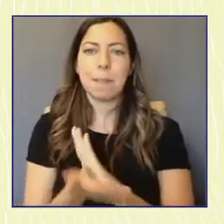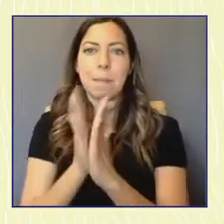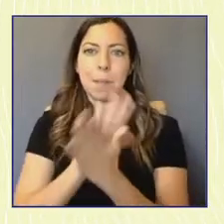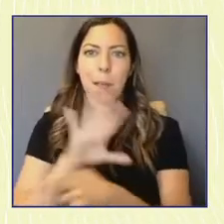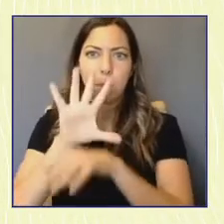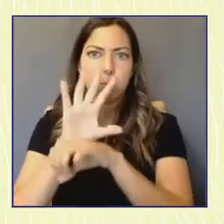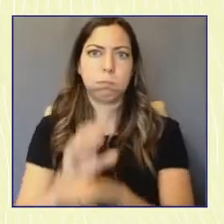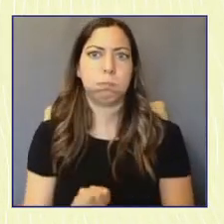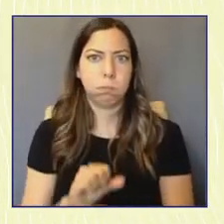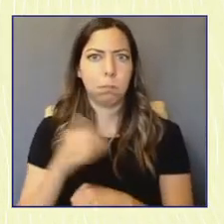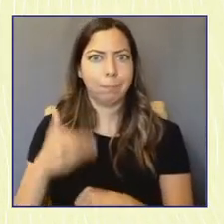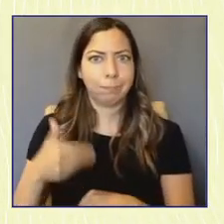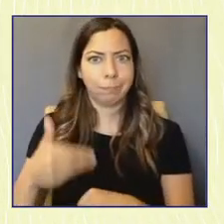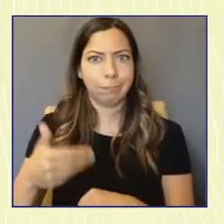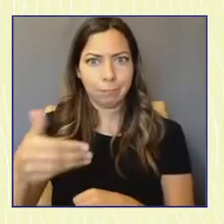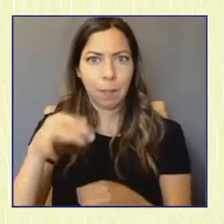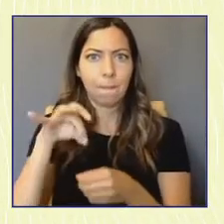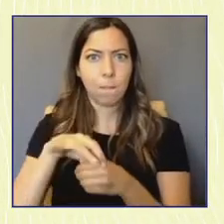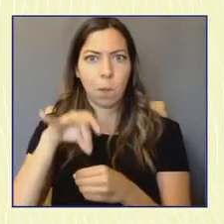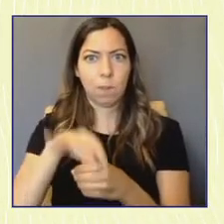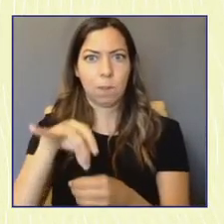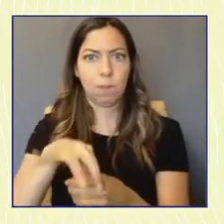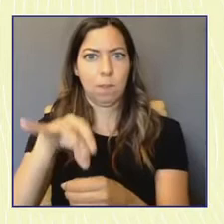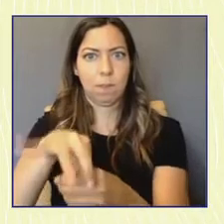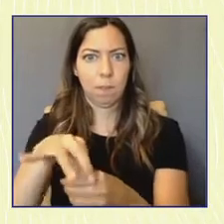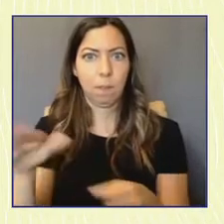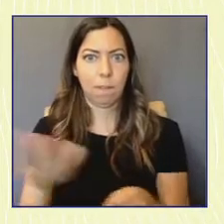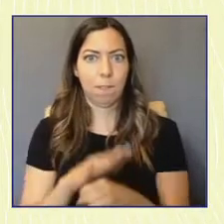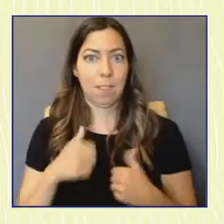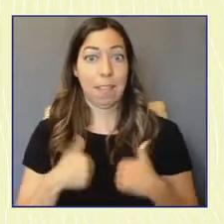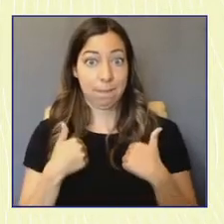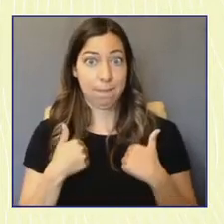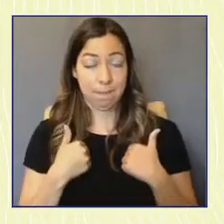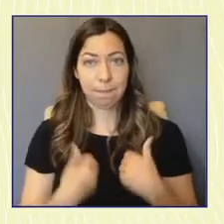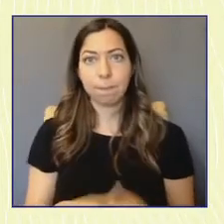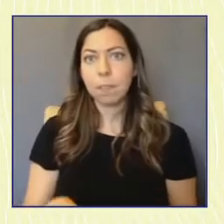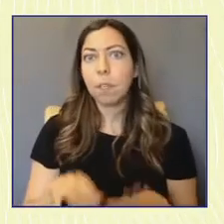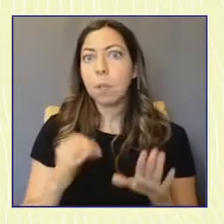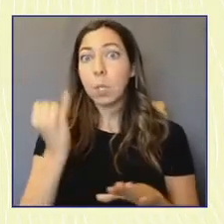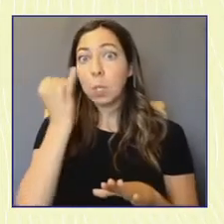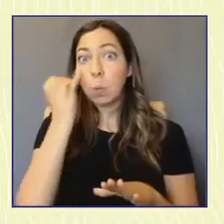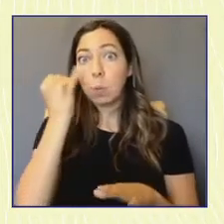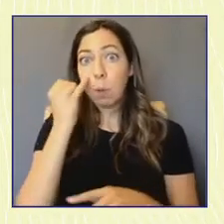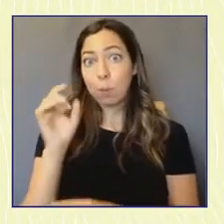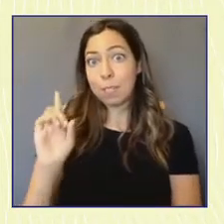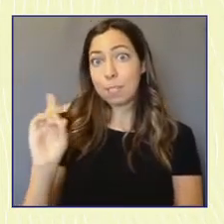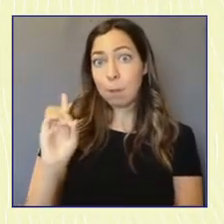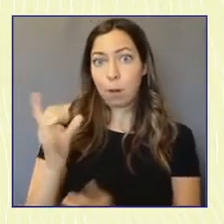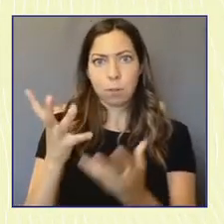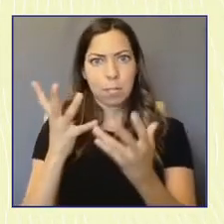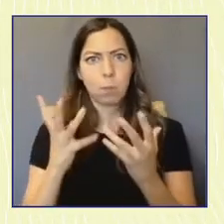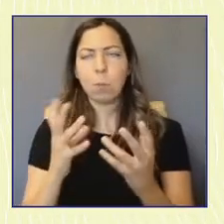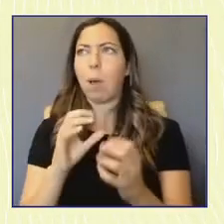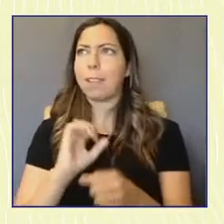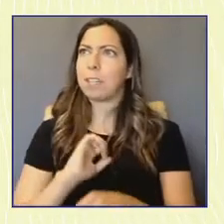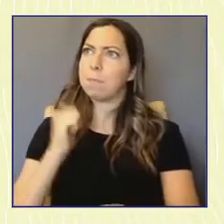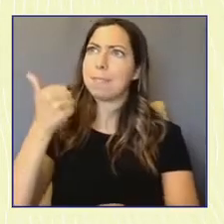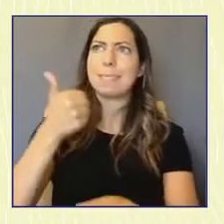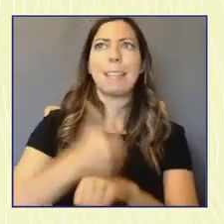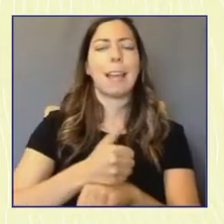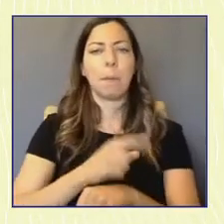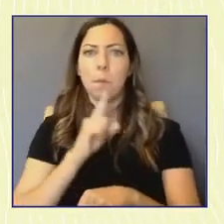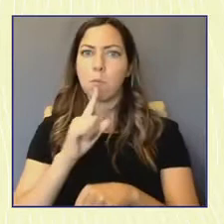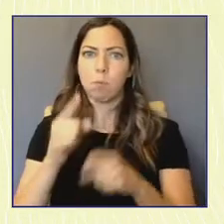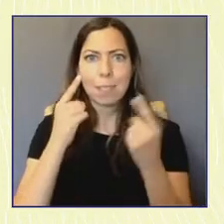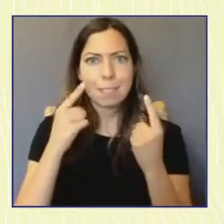the course of their lifetime. And so if we want a democracy that works for all that means we need more